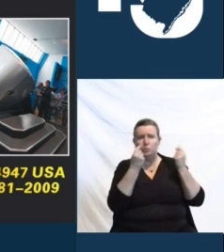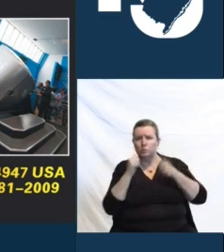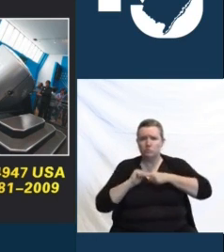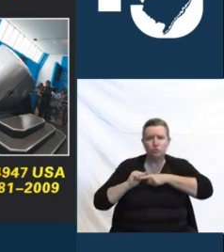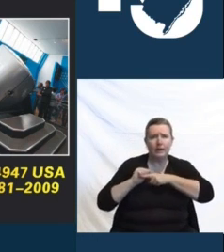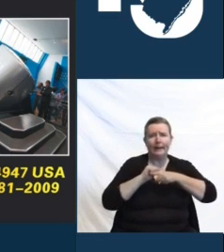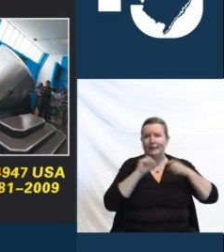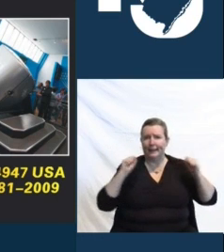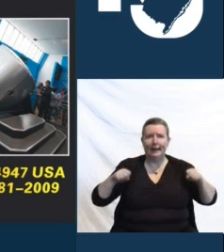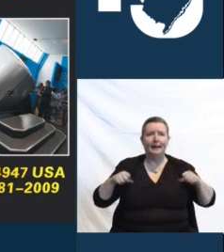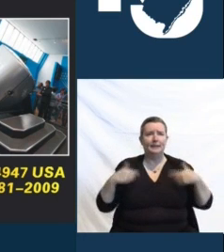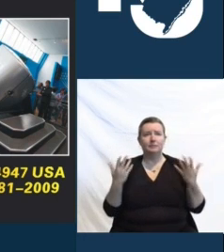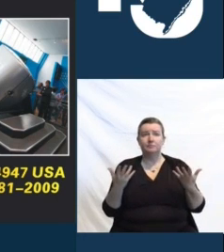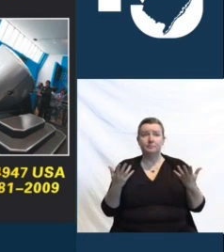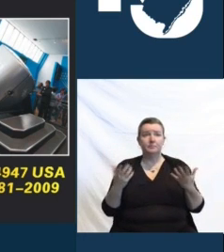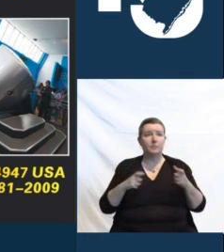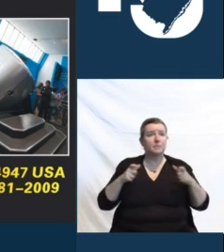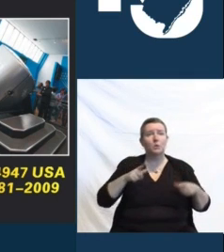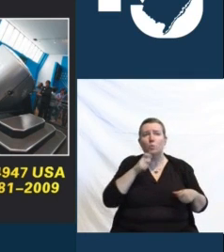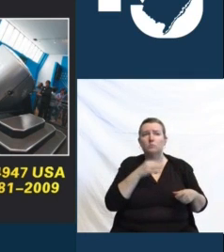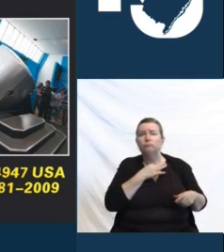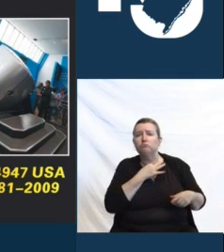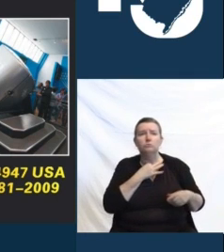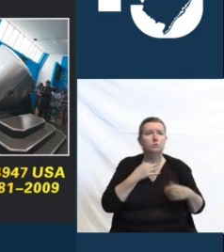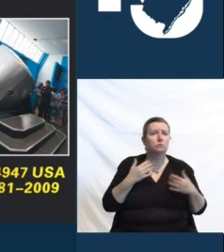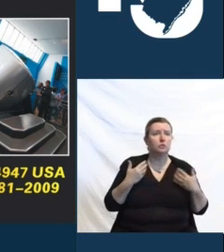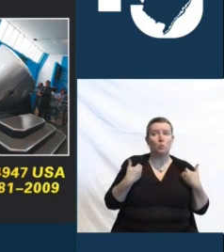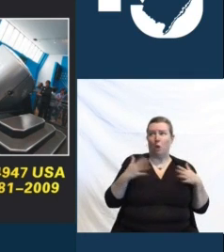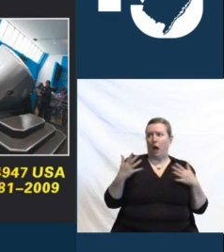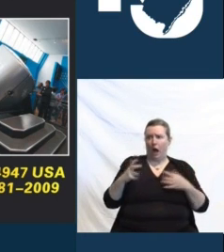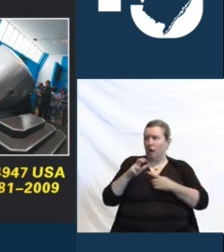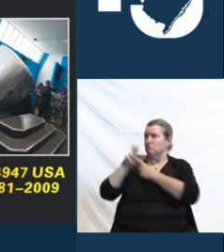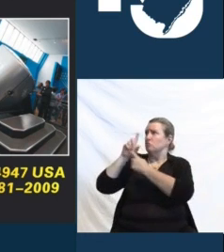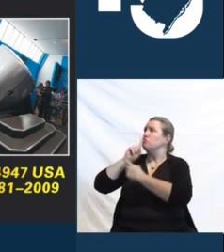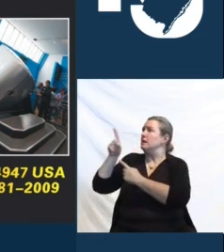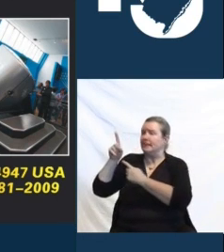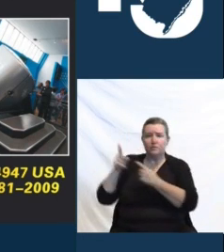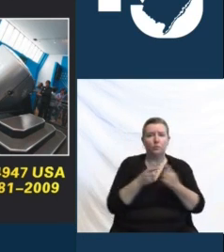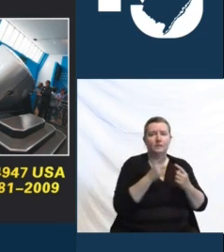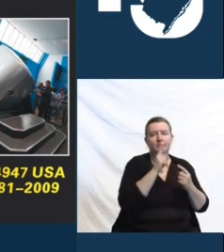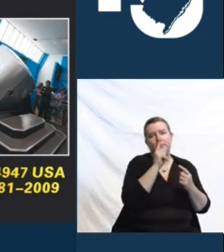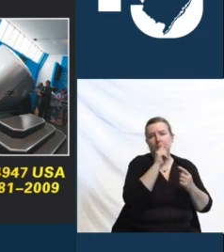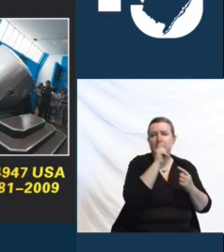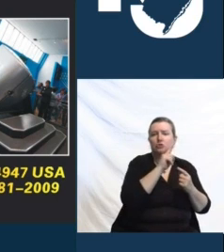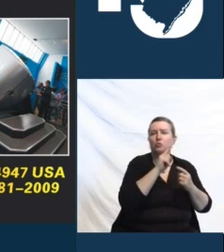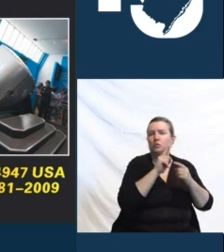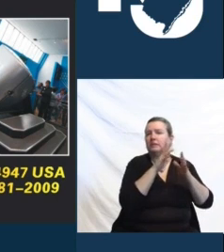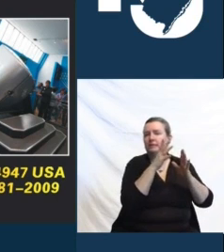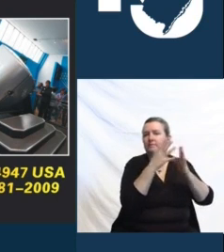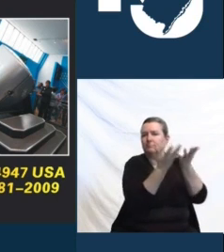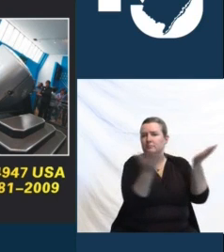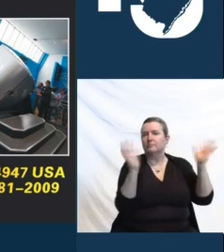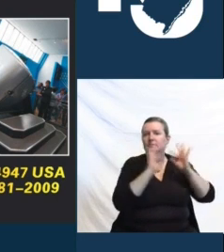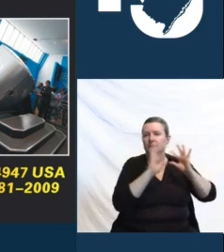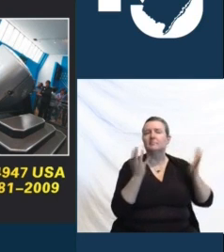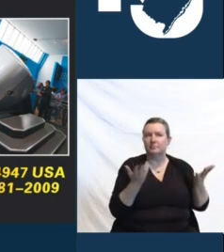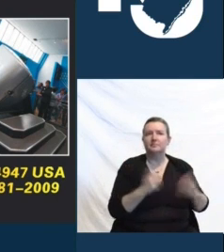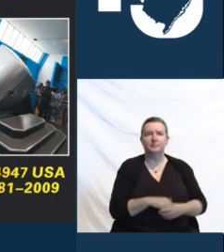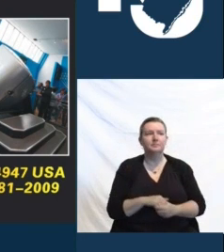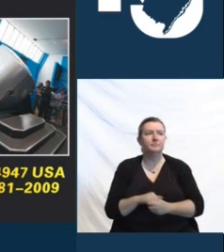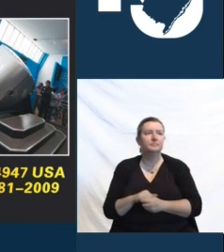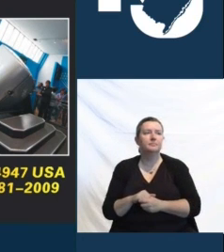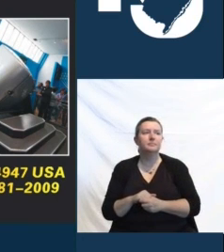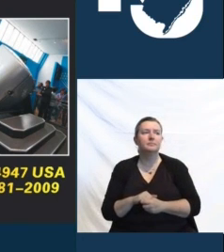of flying to thousands of regular folks on the boardwalk and in entertainment venues worldwide. With 80